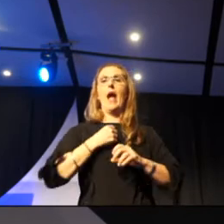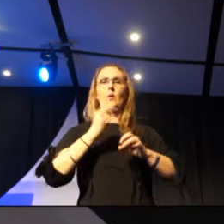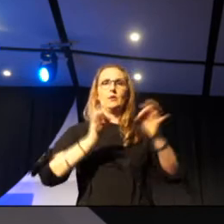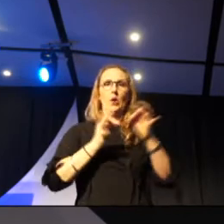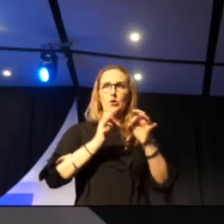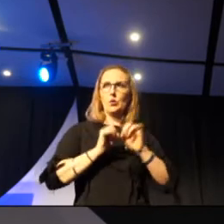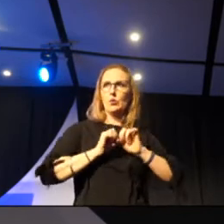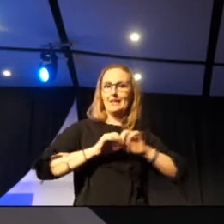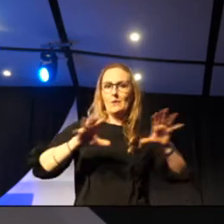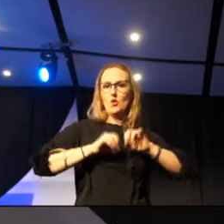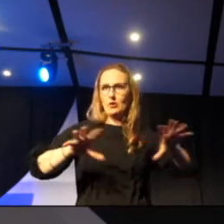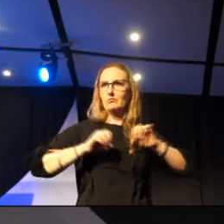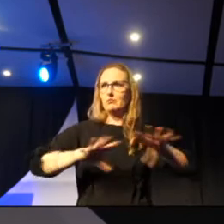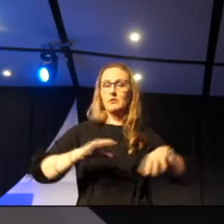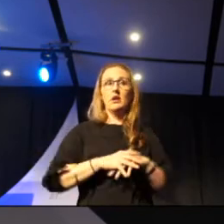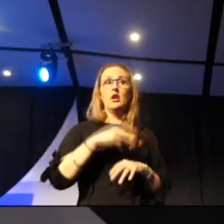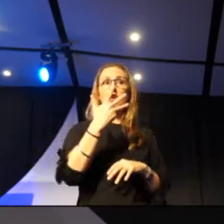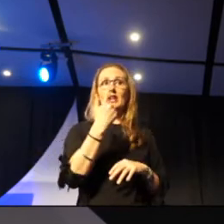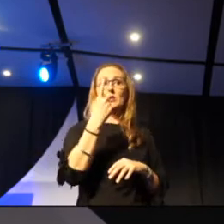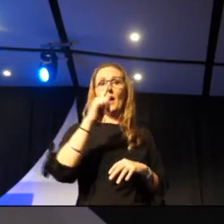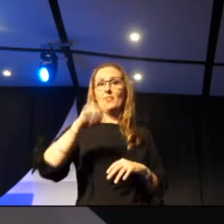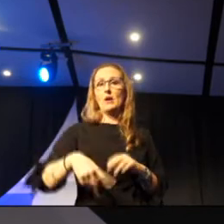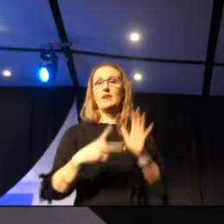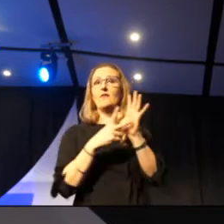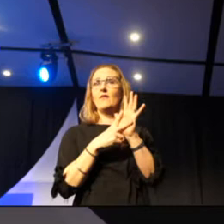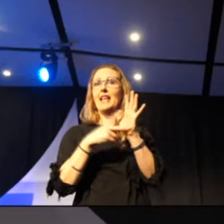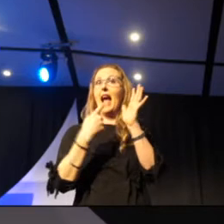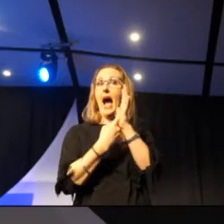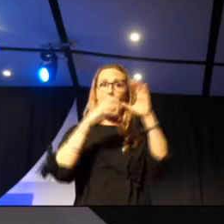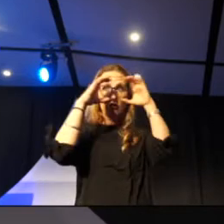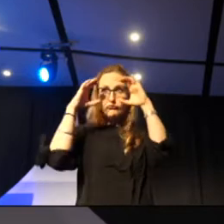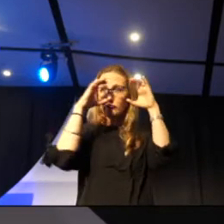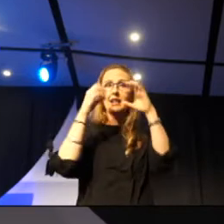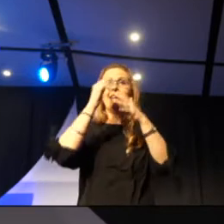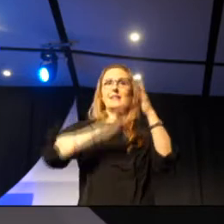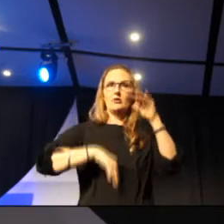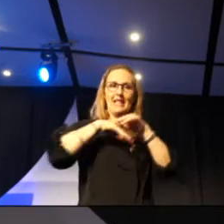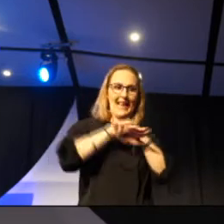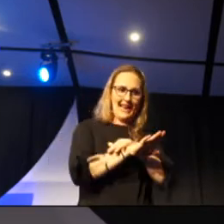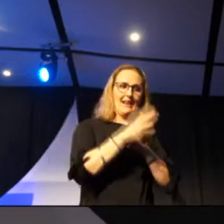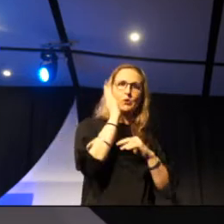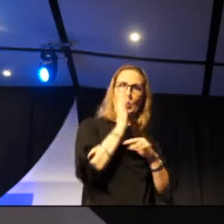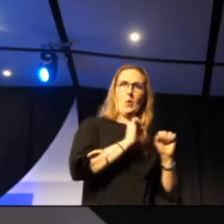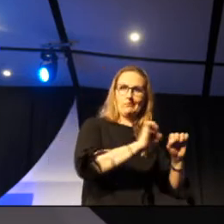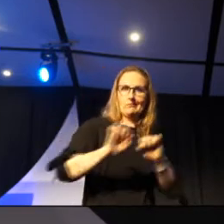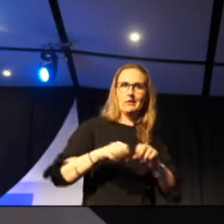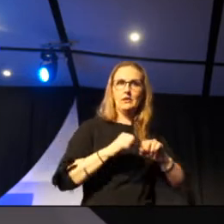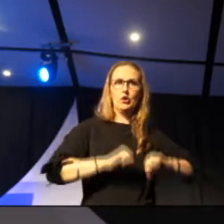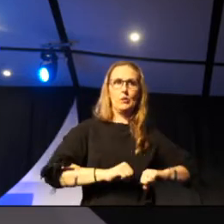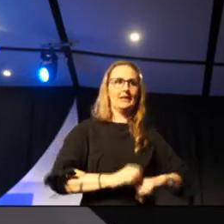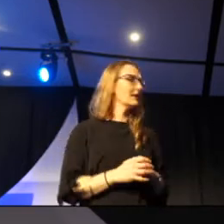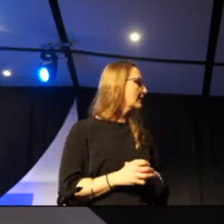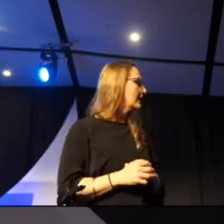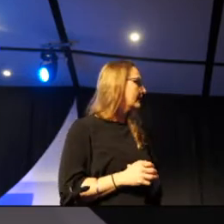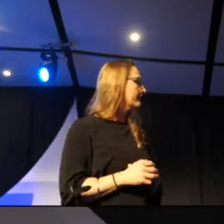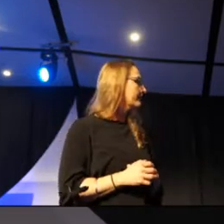and 91,000 VR experiences have been delivered to students in schools. We have development